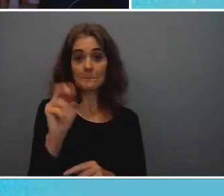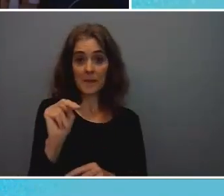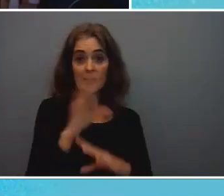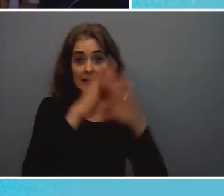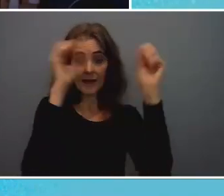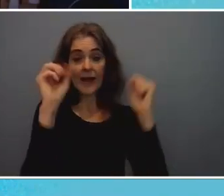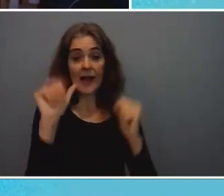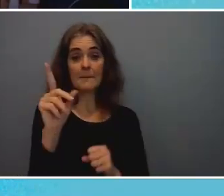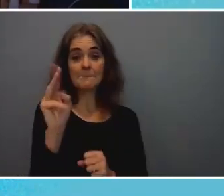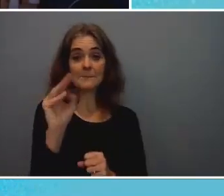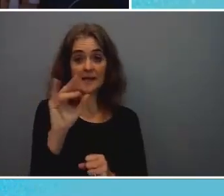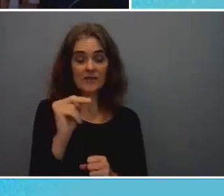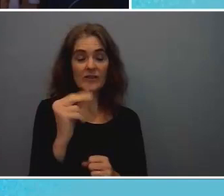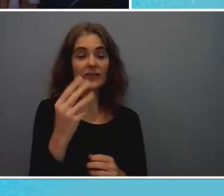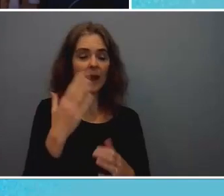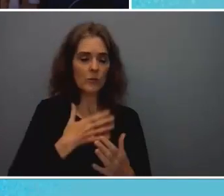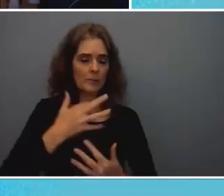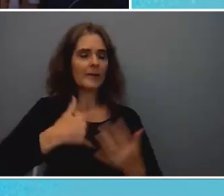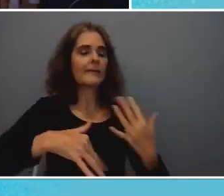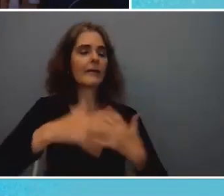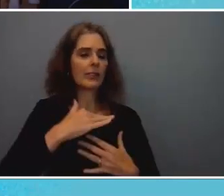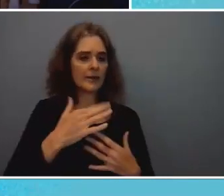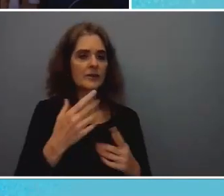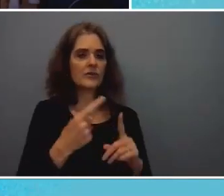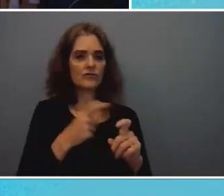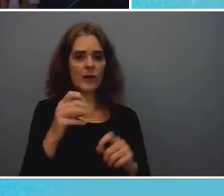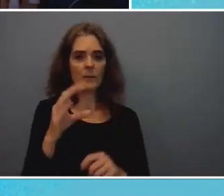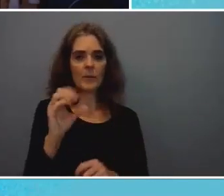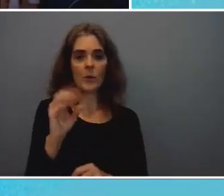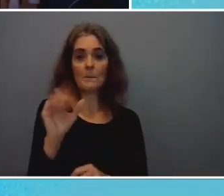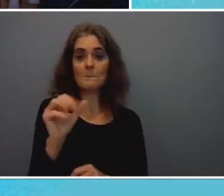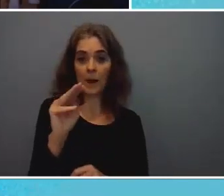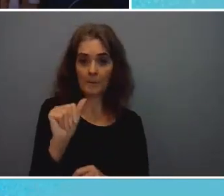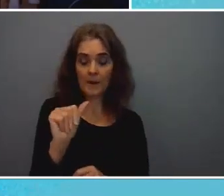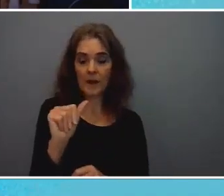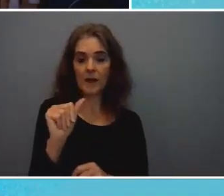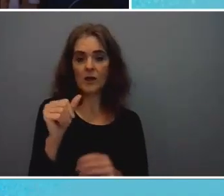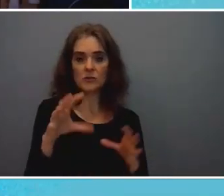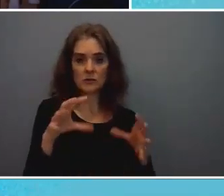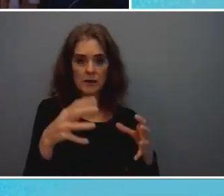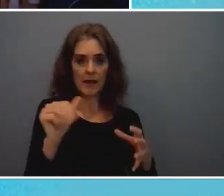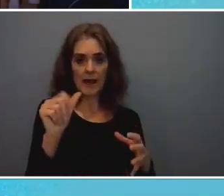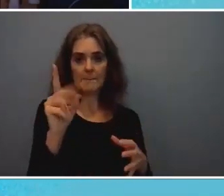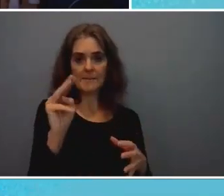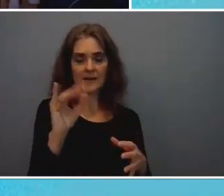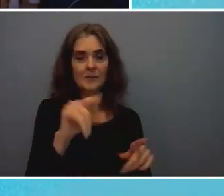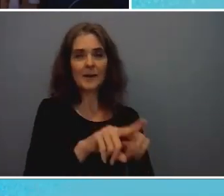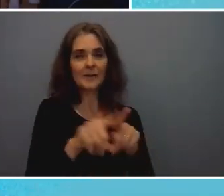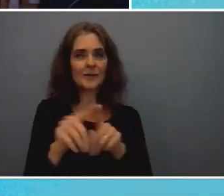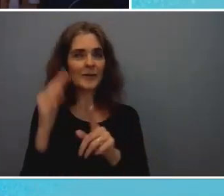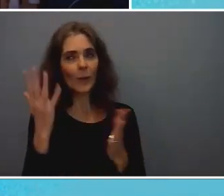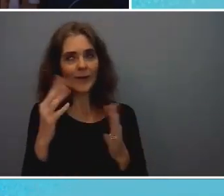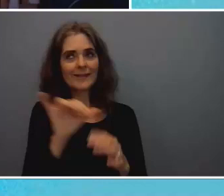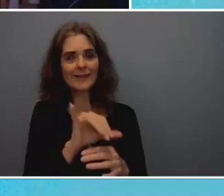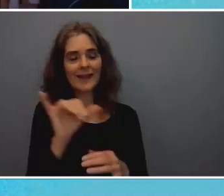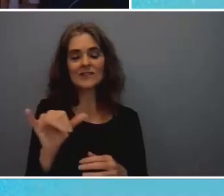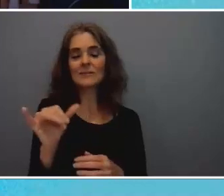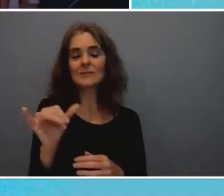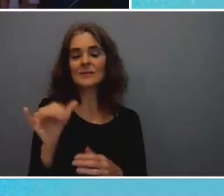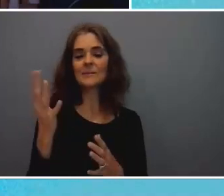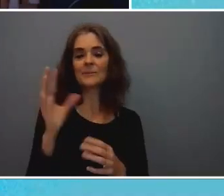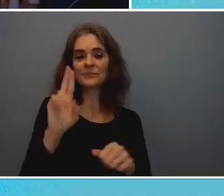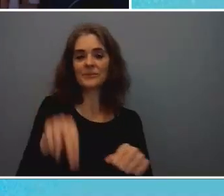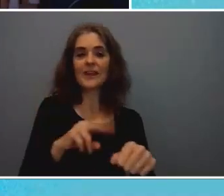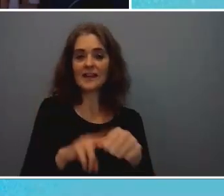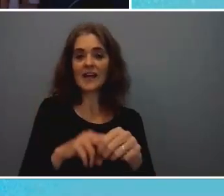my colleagues in the obama administration but i also know what it's like to be at the national security council or at the top of any of these